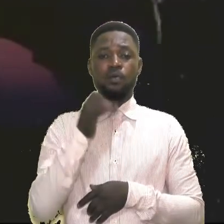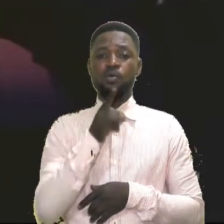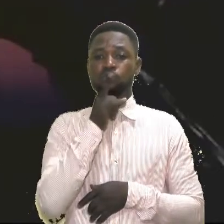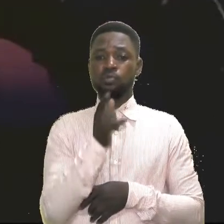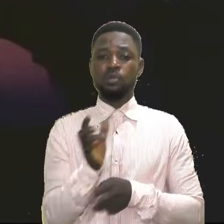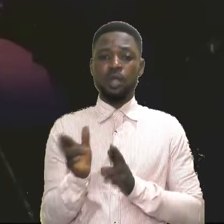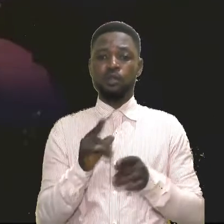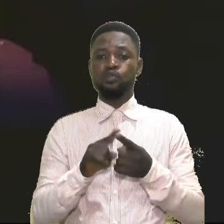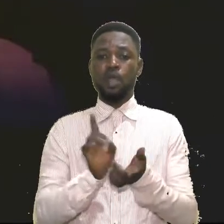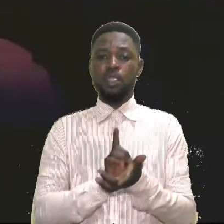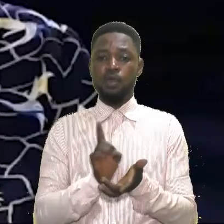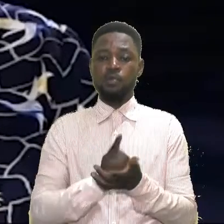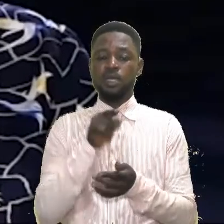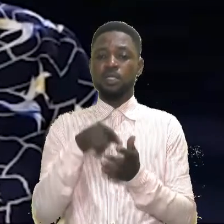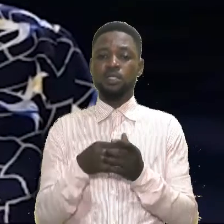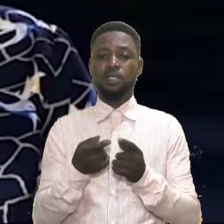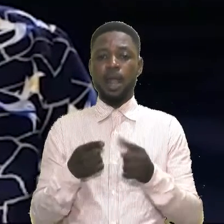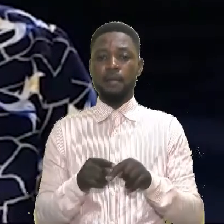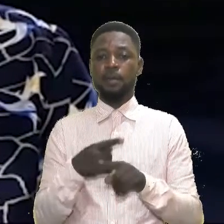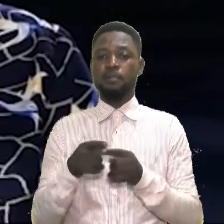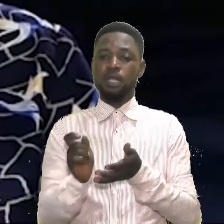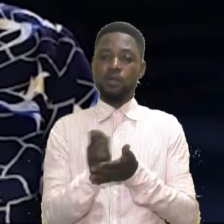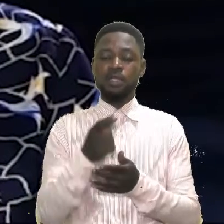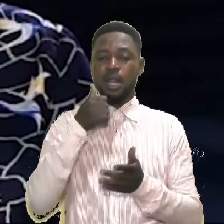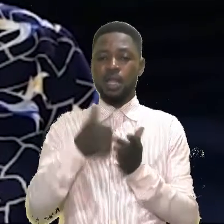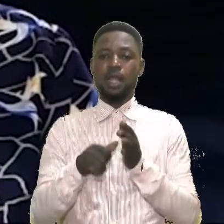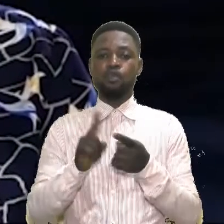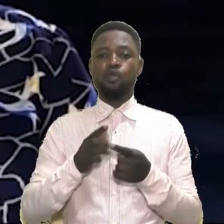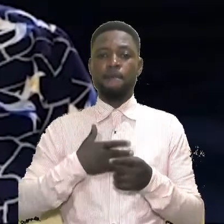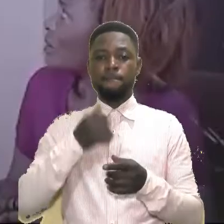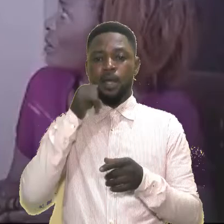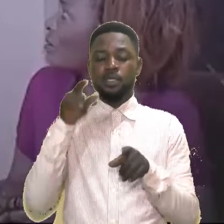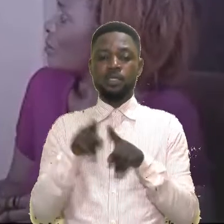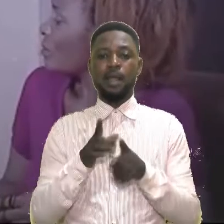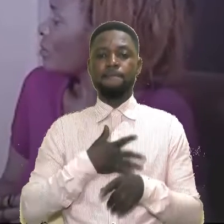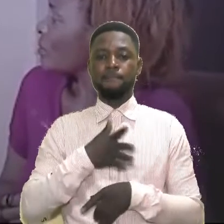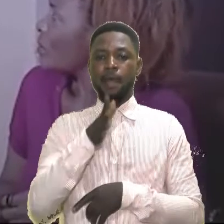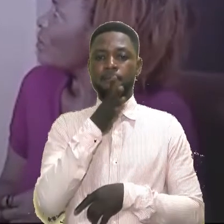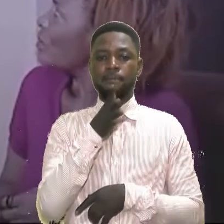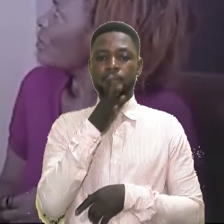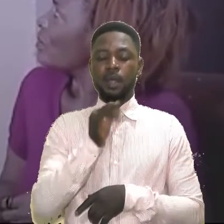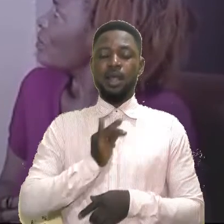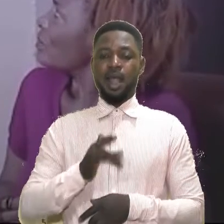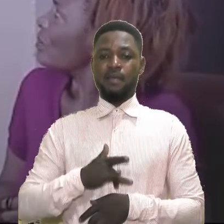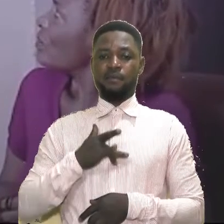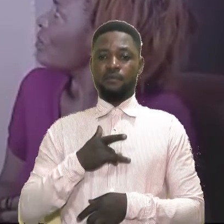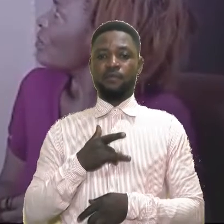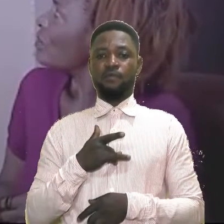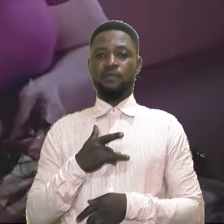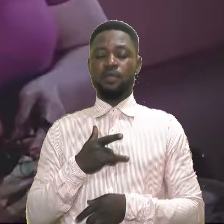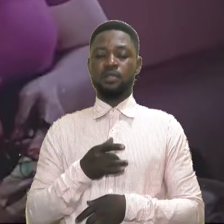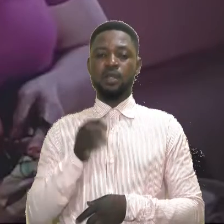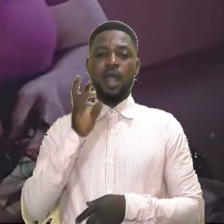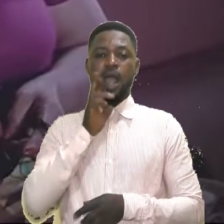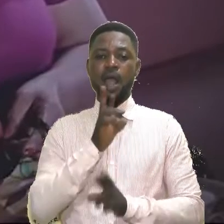I was not ready to document this incident by writing a letter to my sister. My mother. mother. I felt